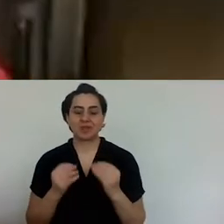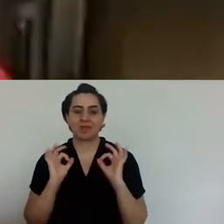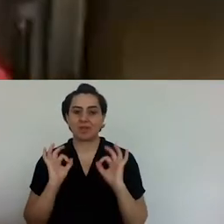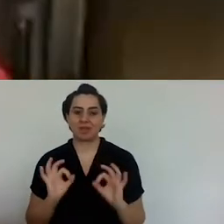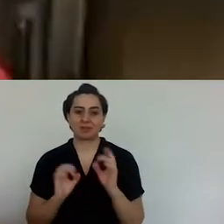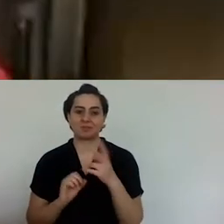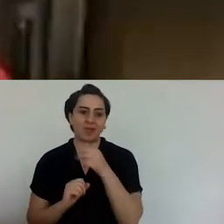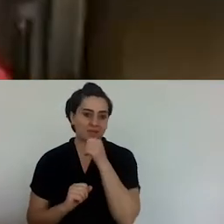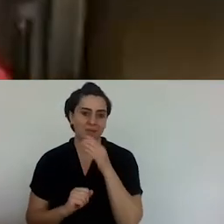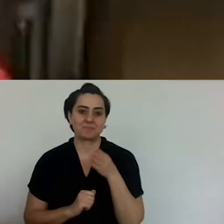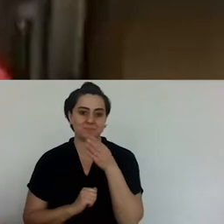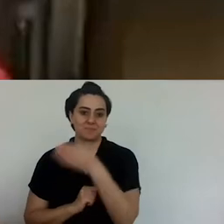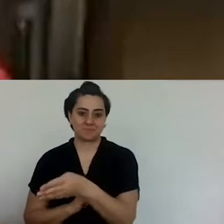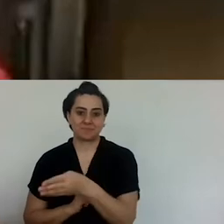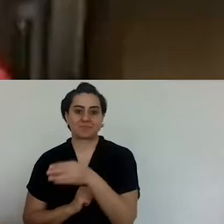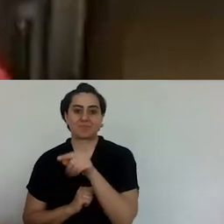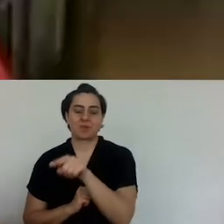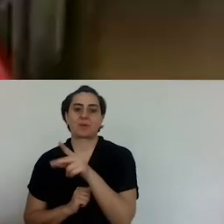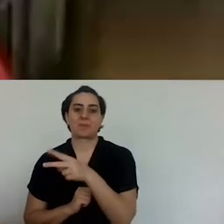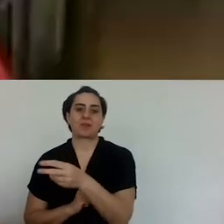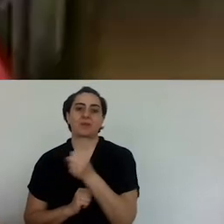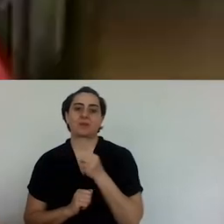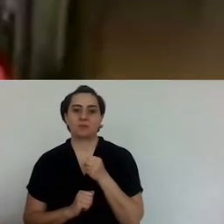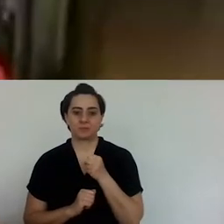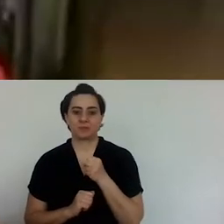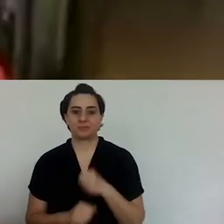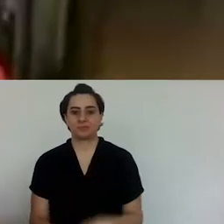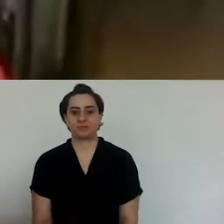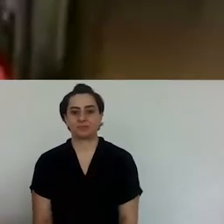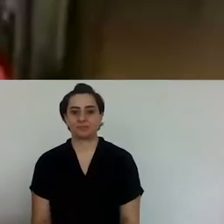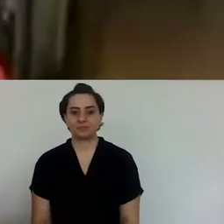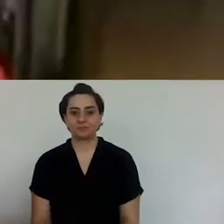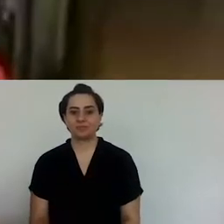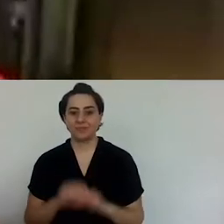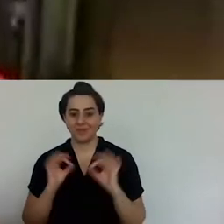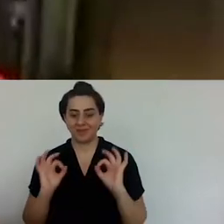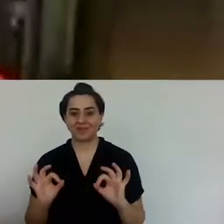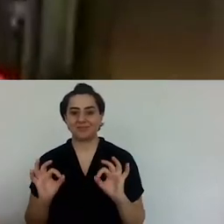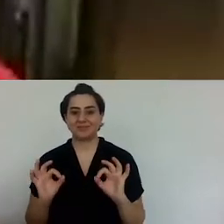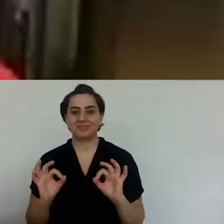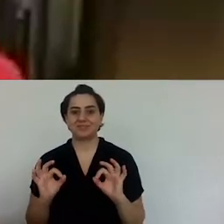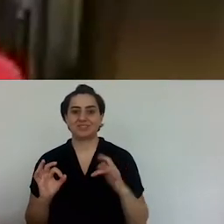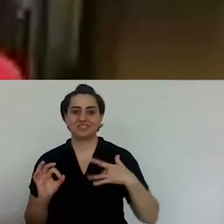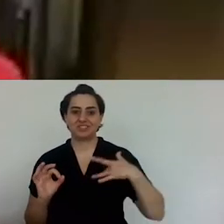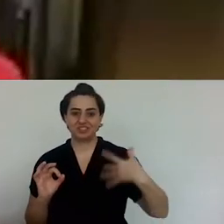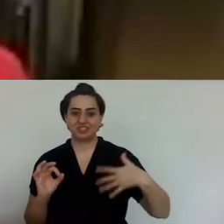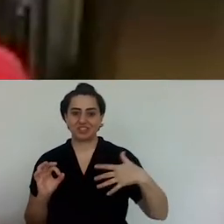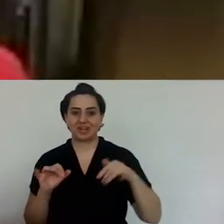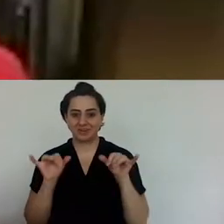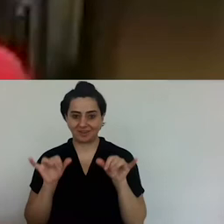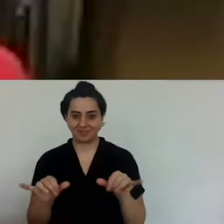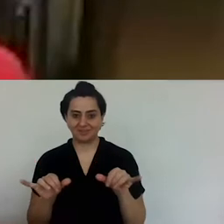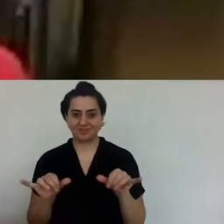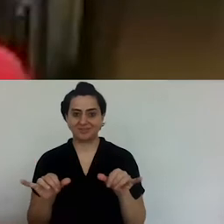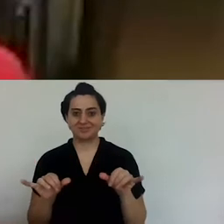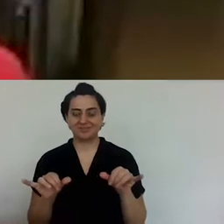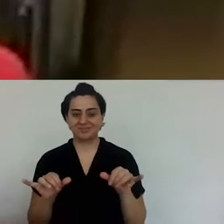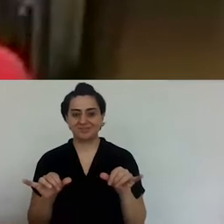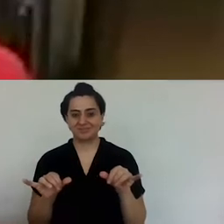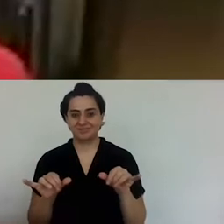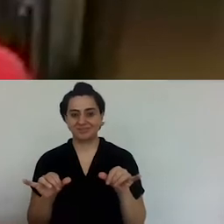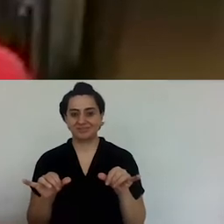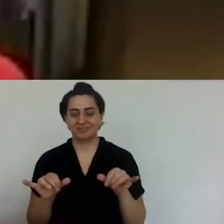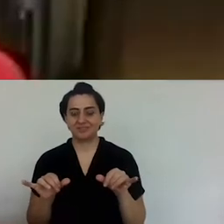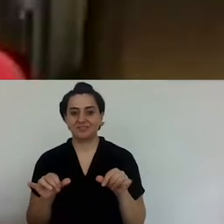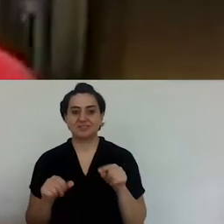Even if I change neighborhoods, I still go to the same fisherman. And the same applies